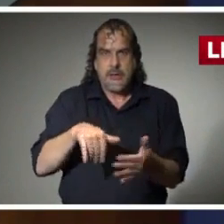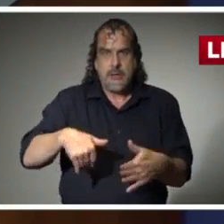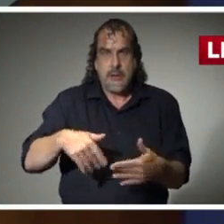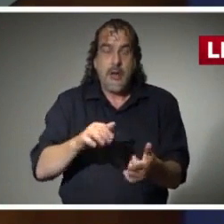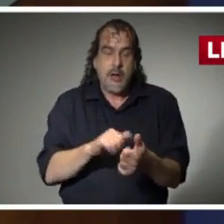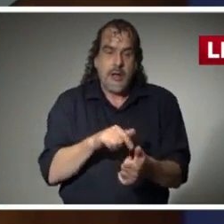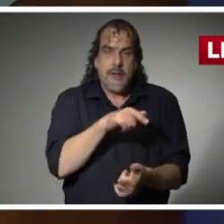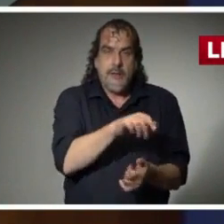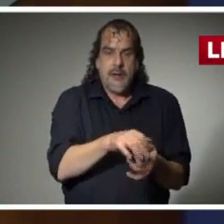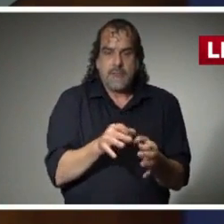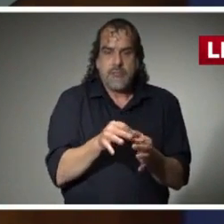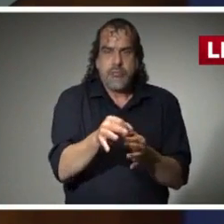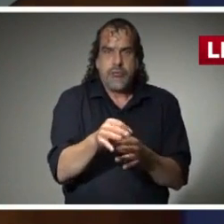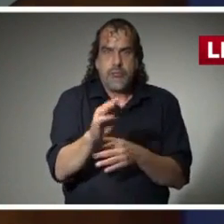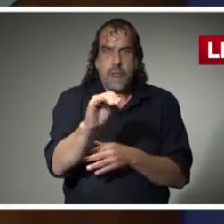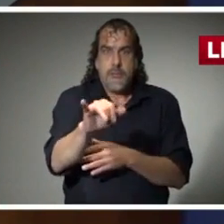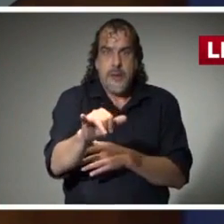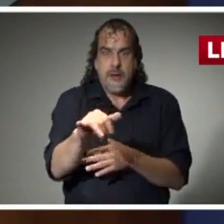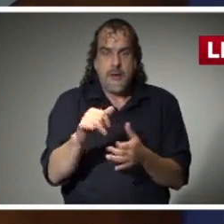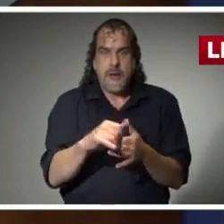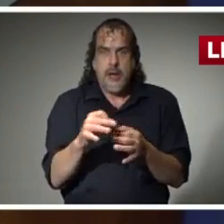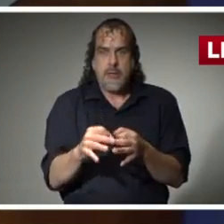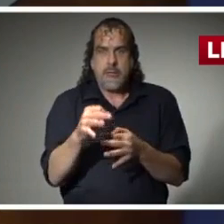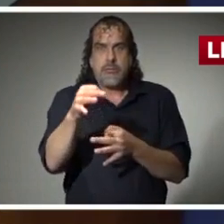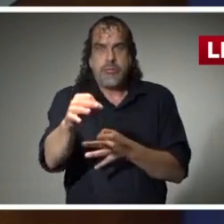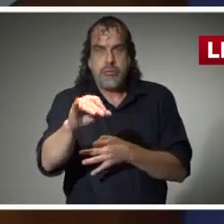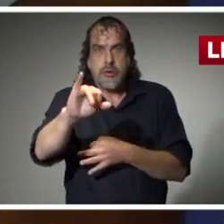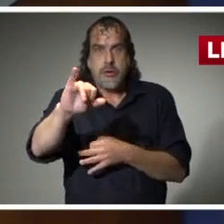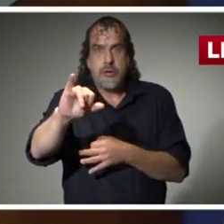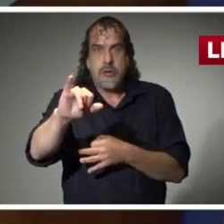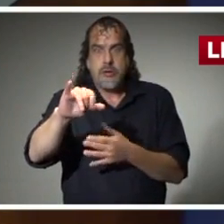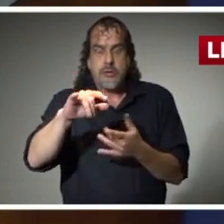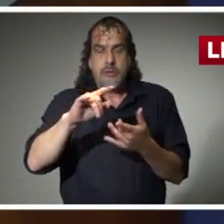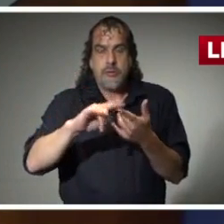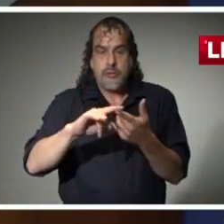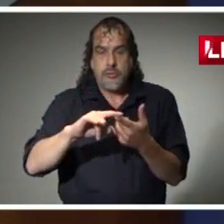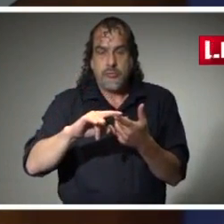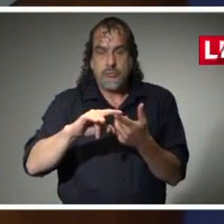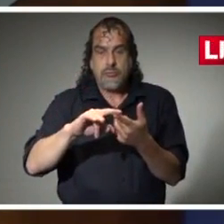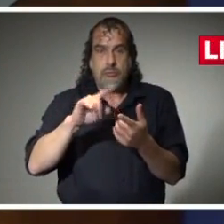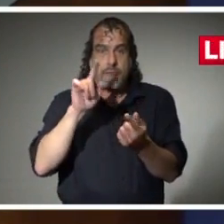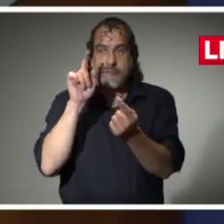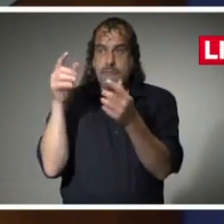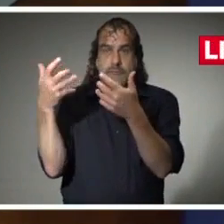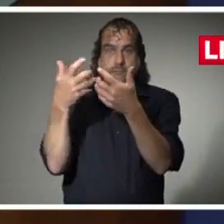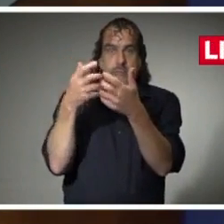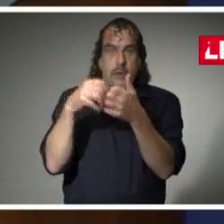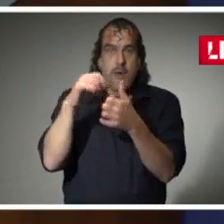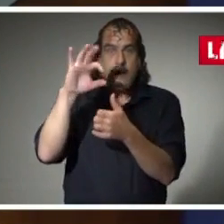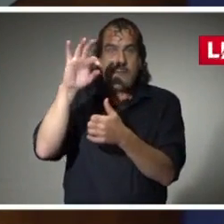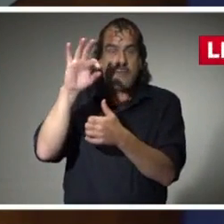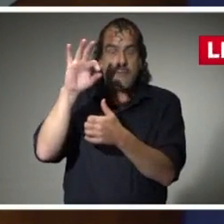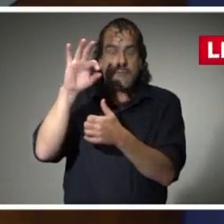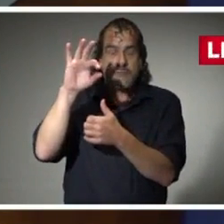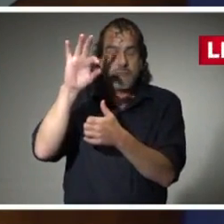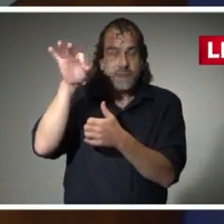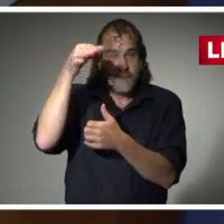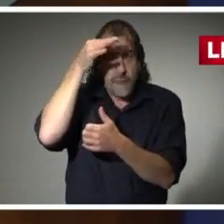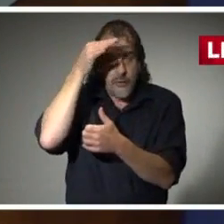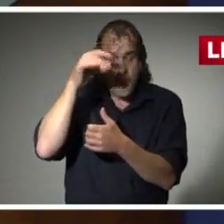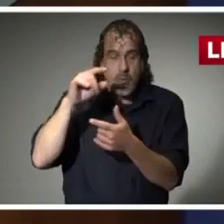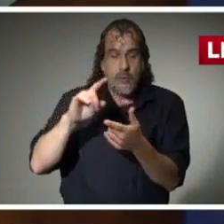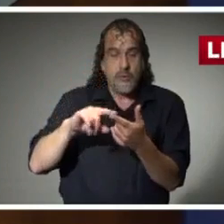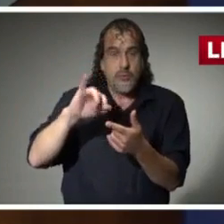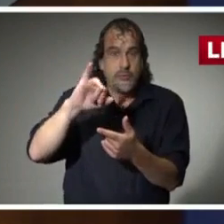been delayed until May. They are now further delayed to meet federal guidelines to July the